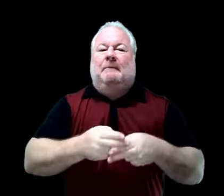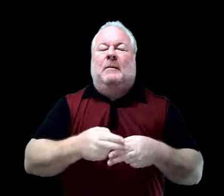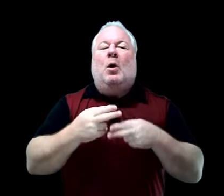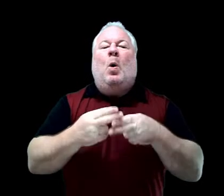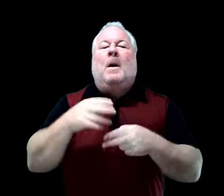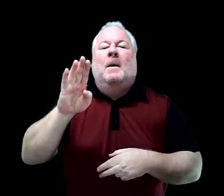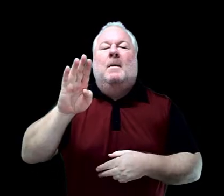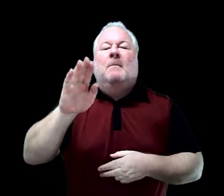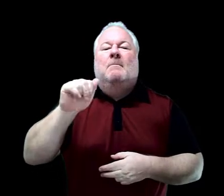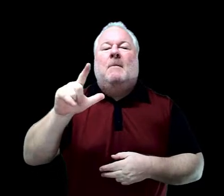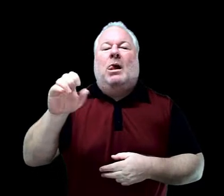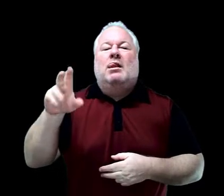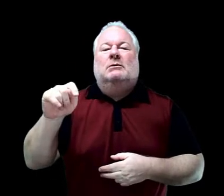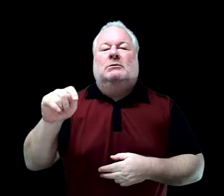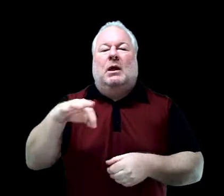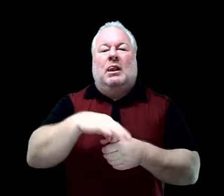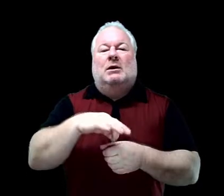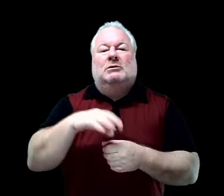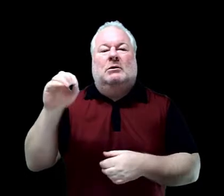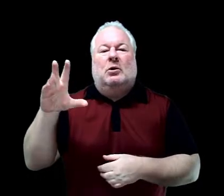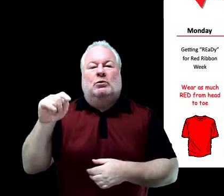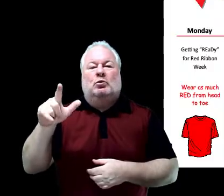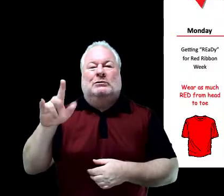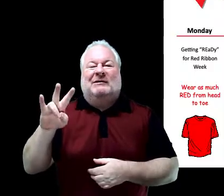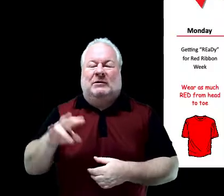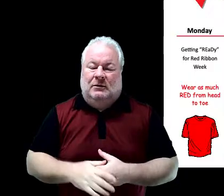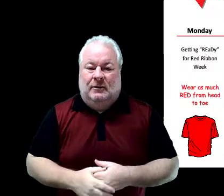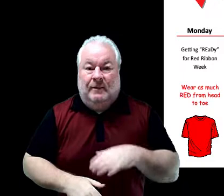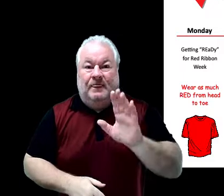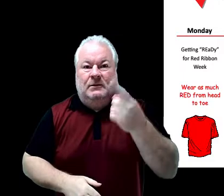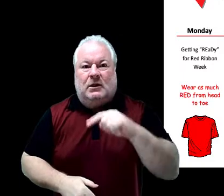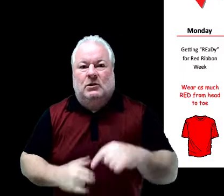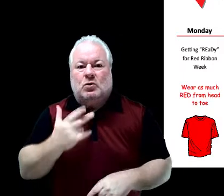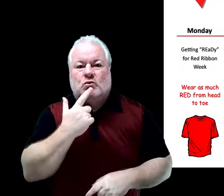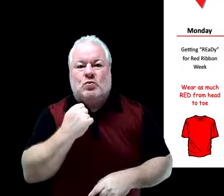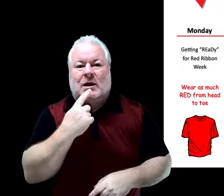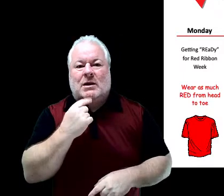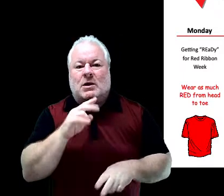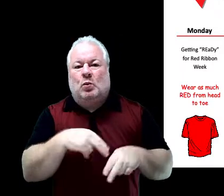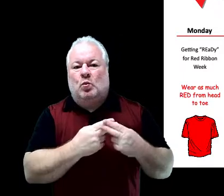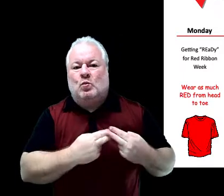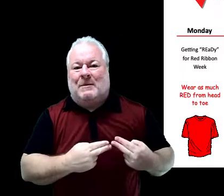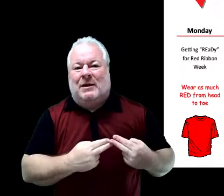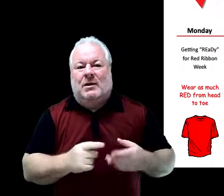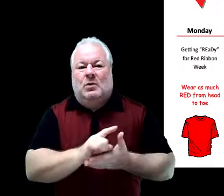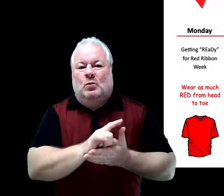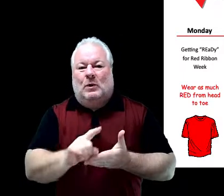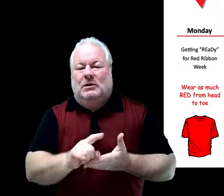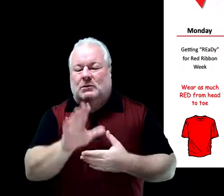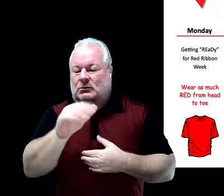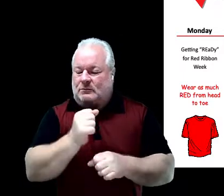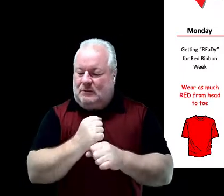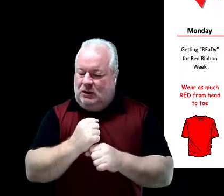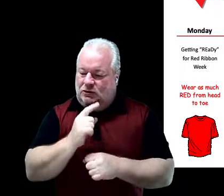that are coming up October 27th. Next week is Red Ribbon Week. Please